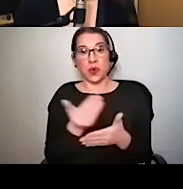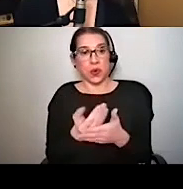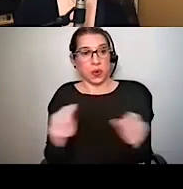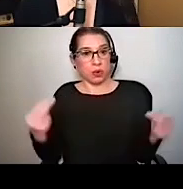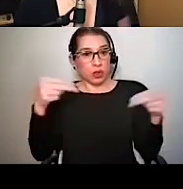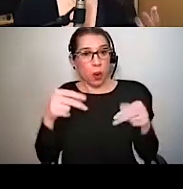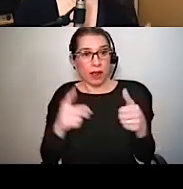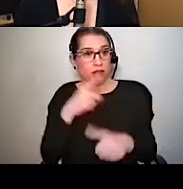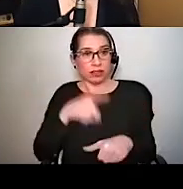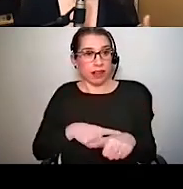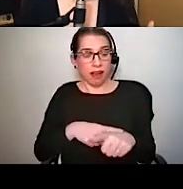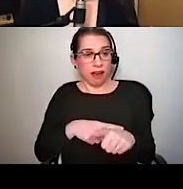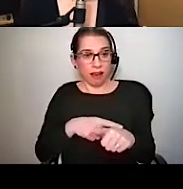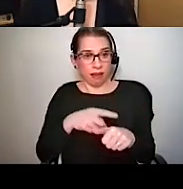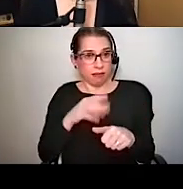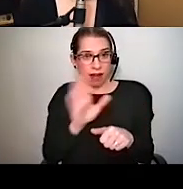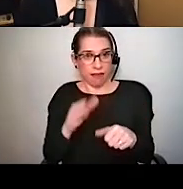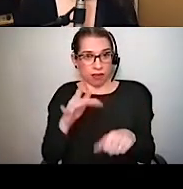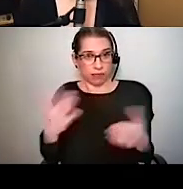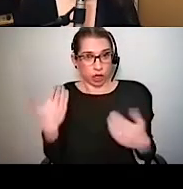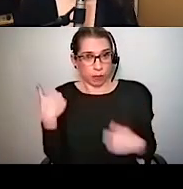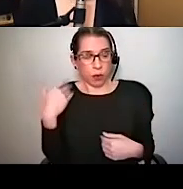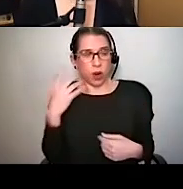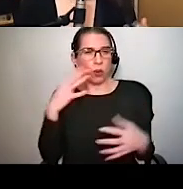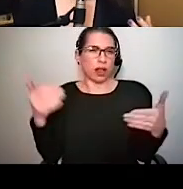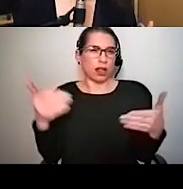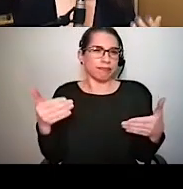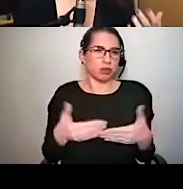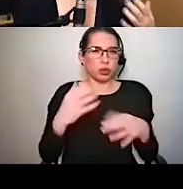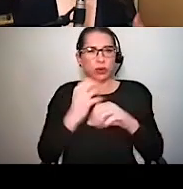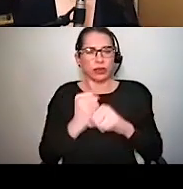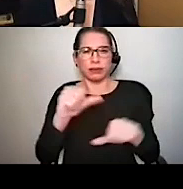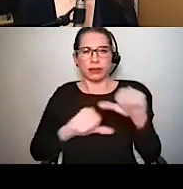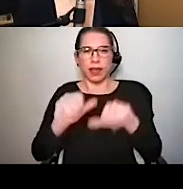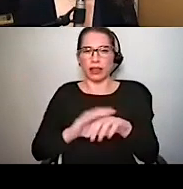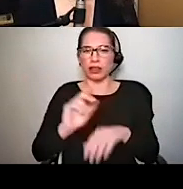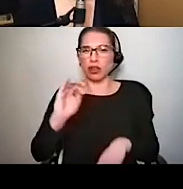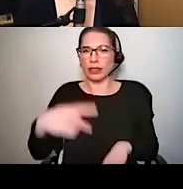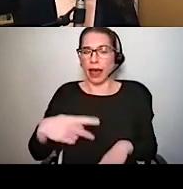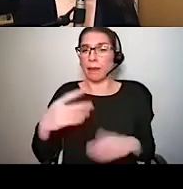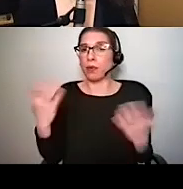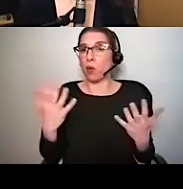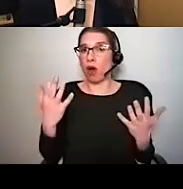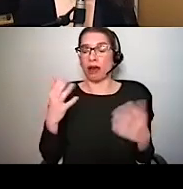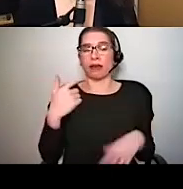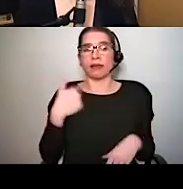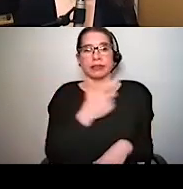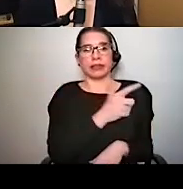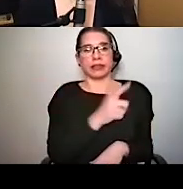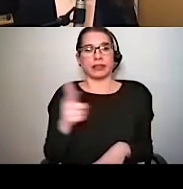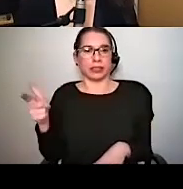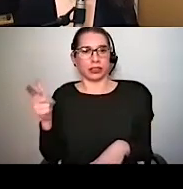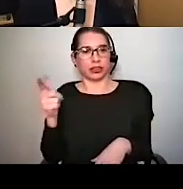introduction to Science on Tap. We are a science lecture series that is based in Portland,